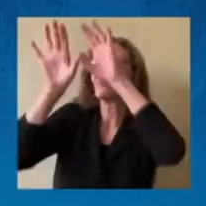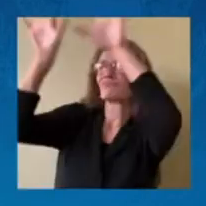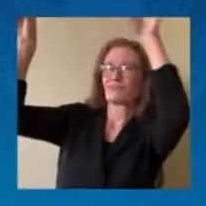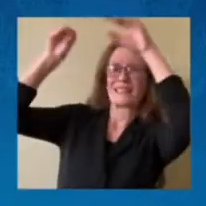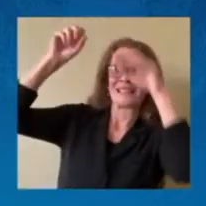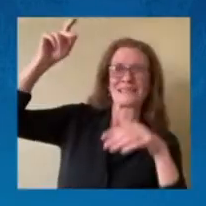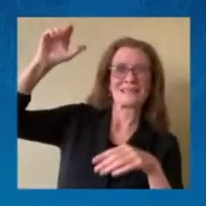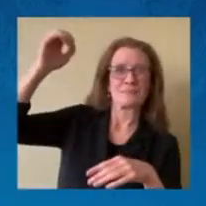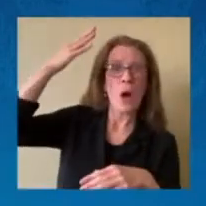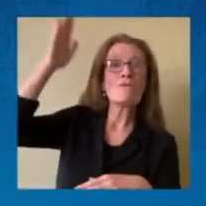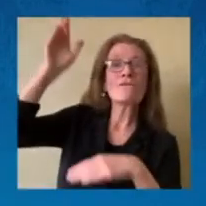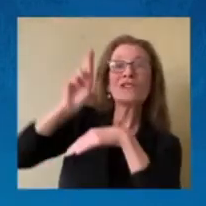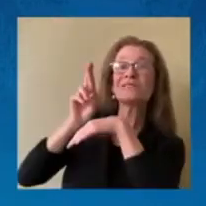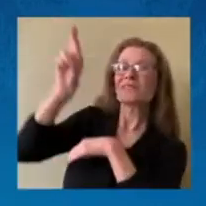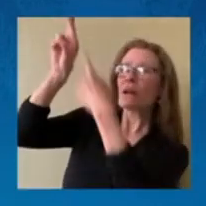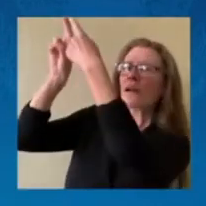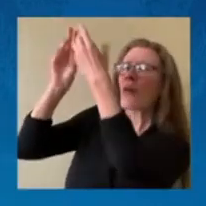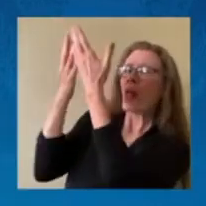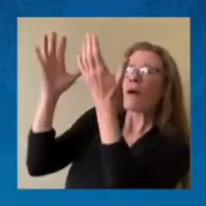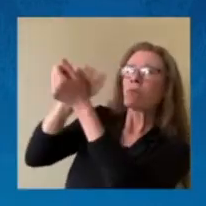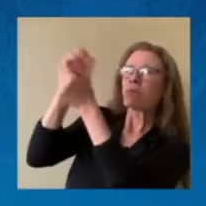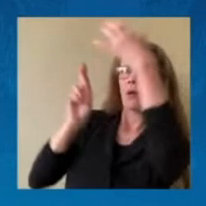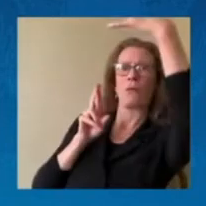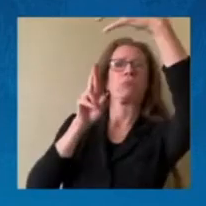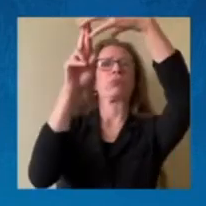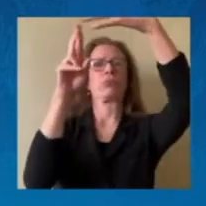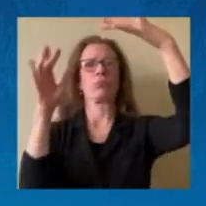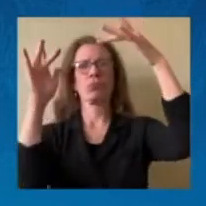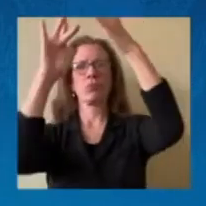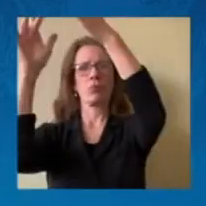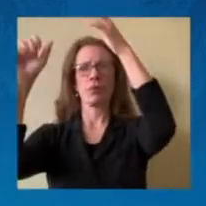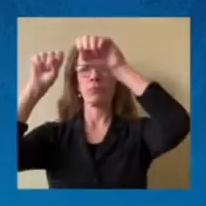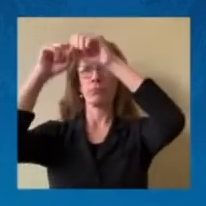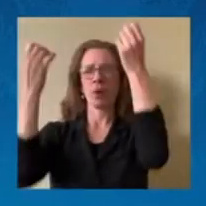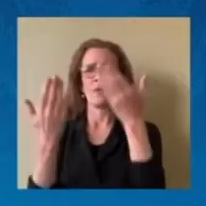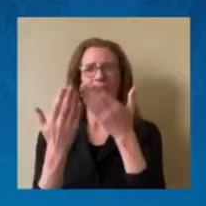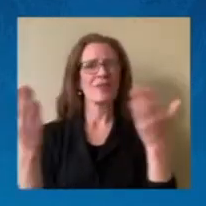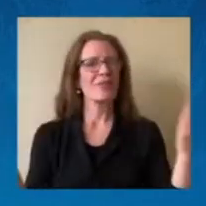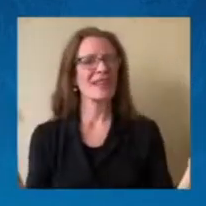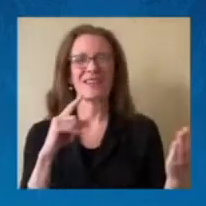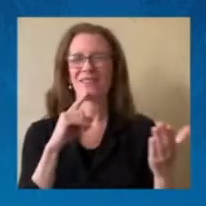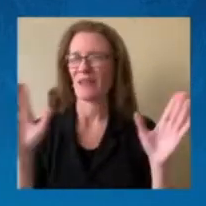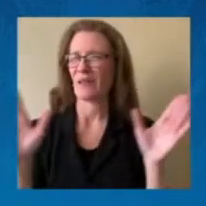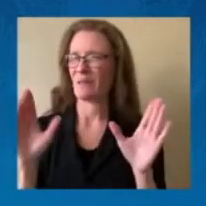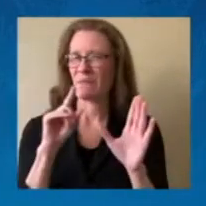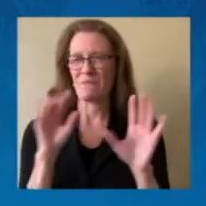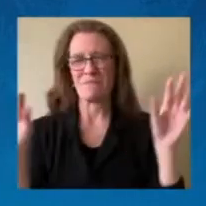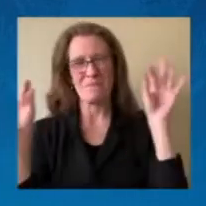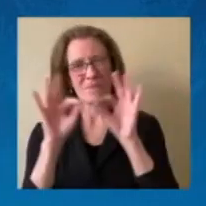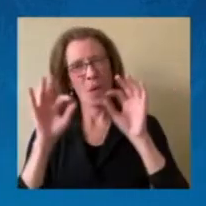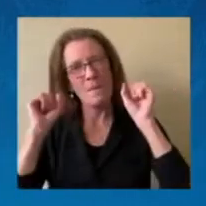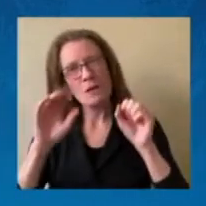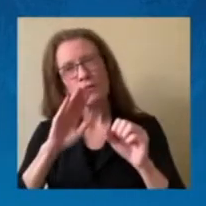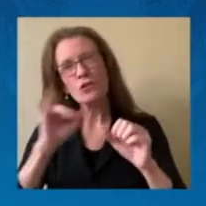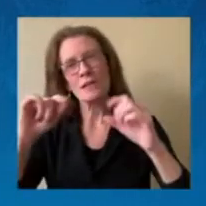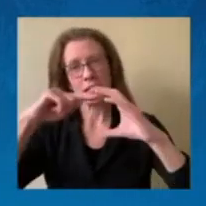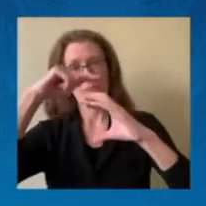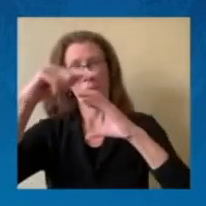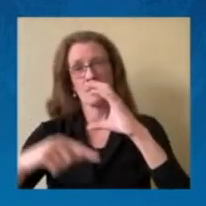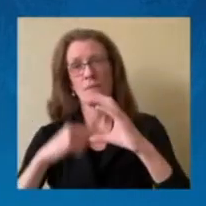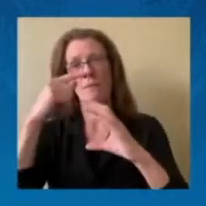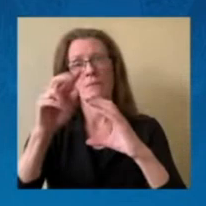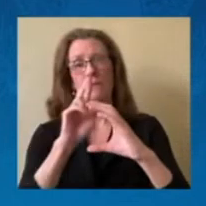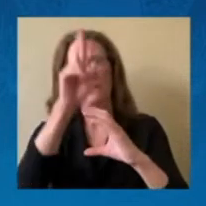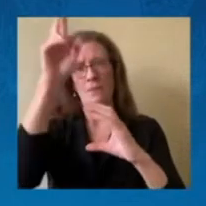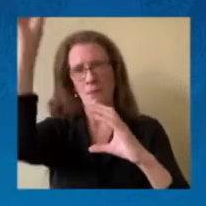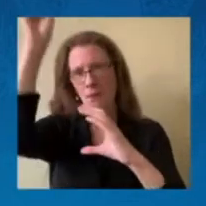orbit. So this FAA orbital rule would apply strictly to commercial launches, but it would be informed by NASA documentation to